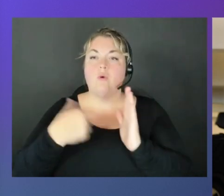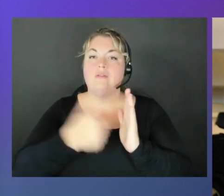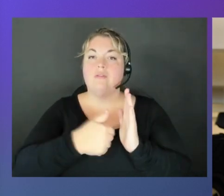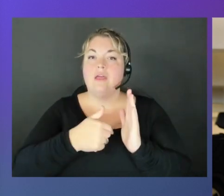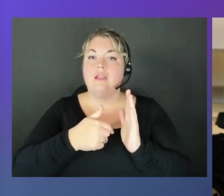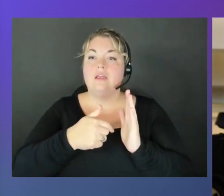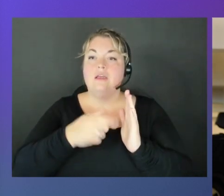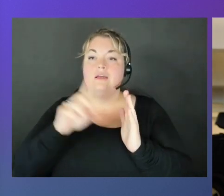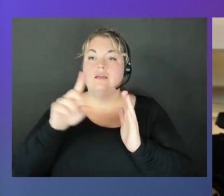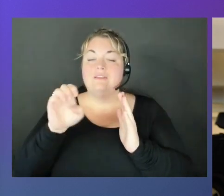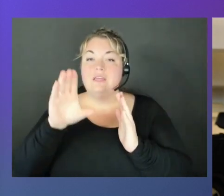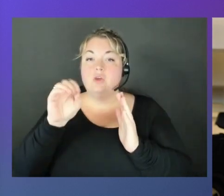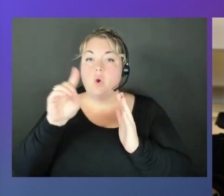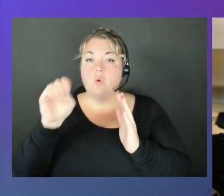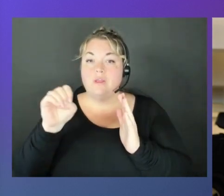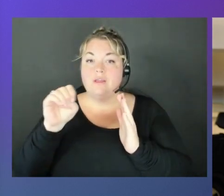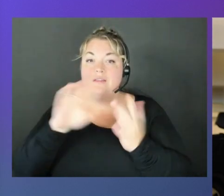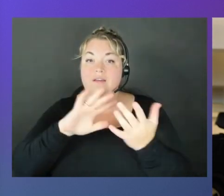the vehicle network,